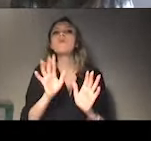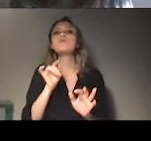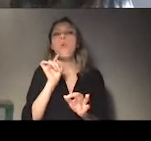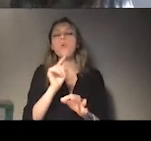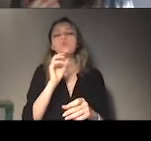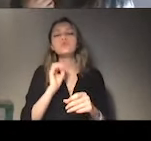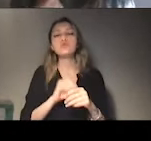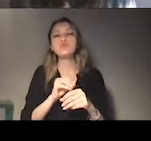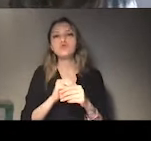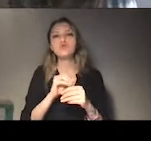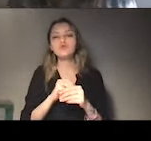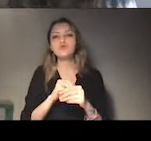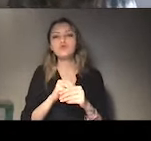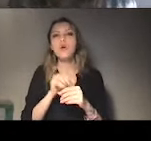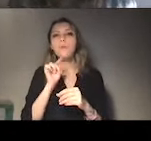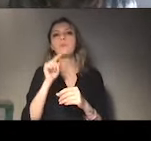government to take.